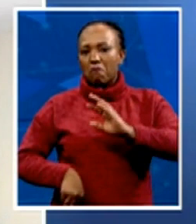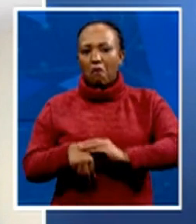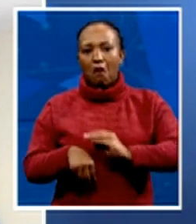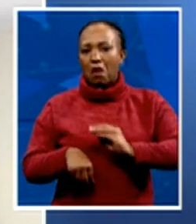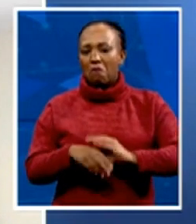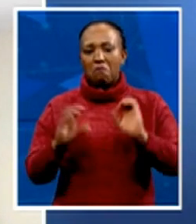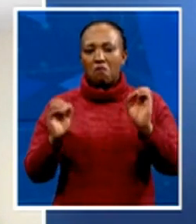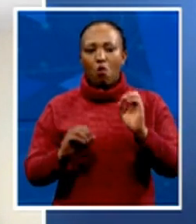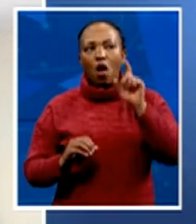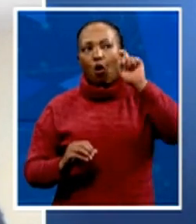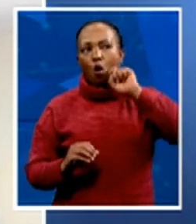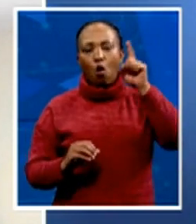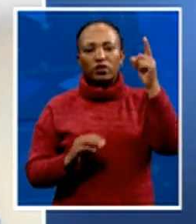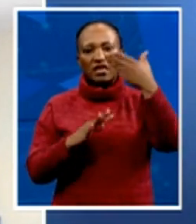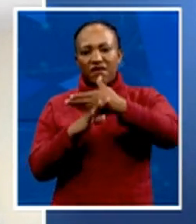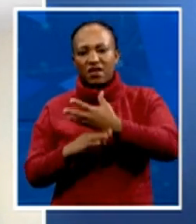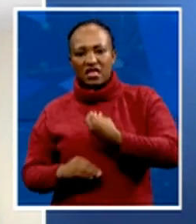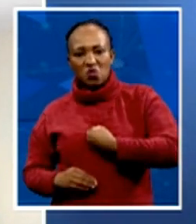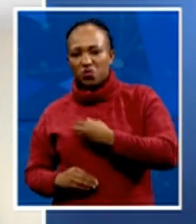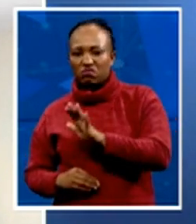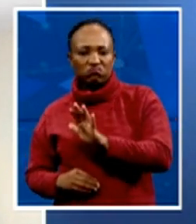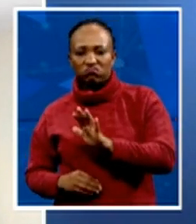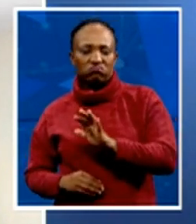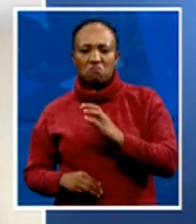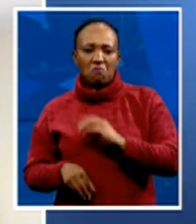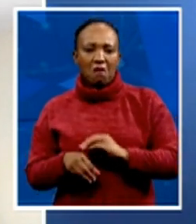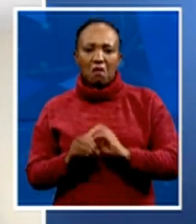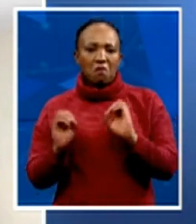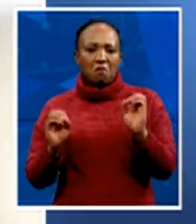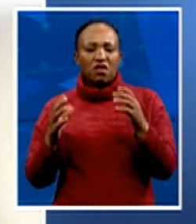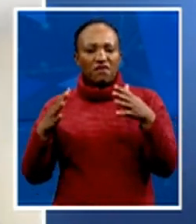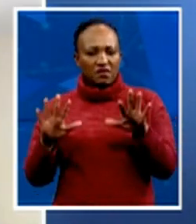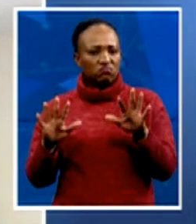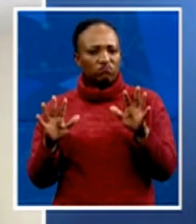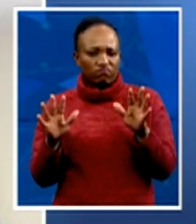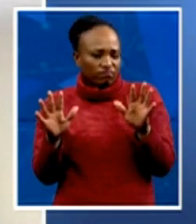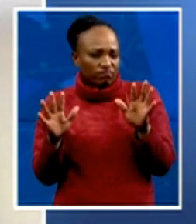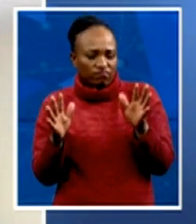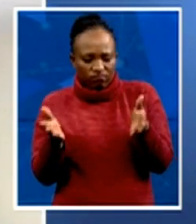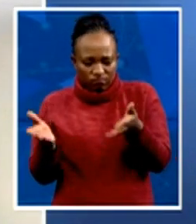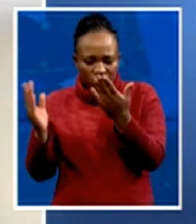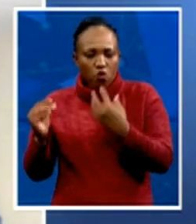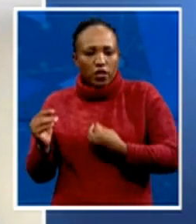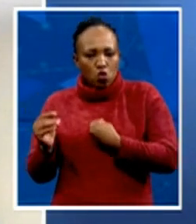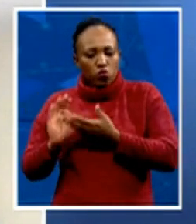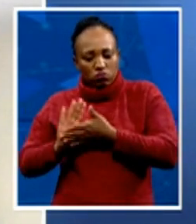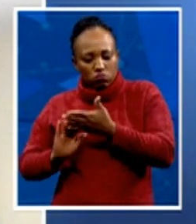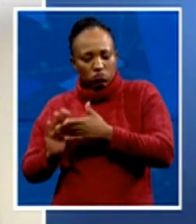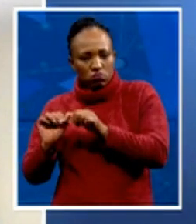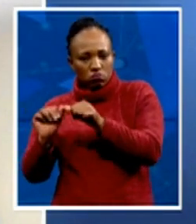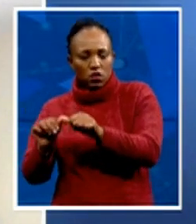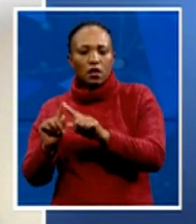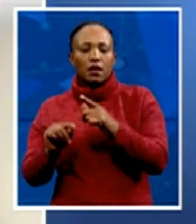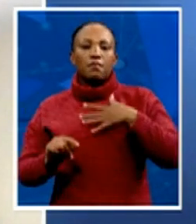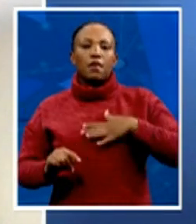role freely to advance issues of young people. But I do want to touch on the issue that the last caller has just made.